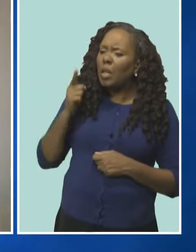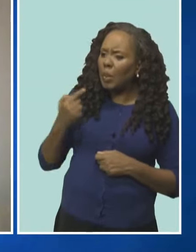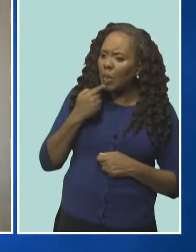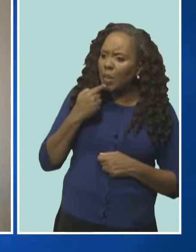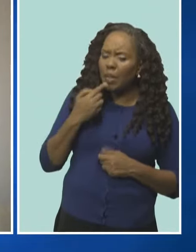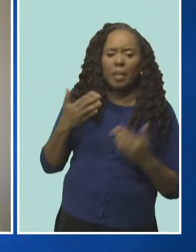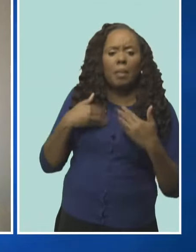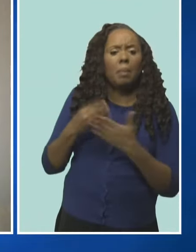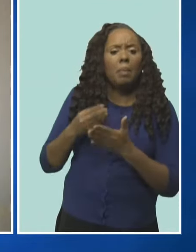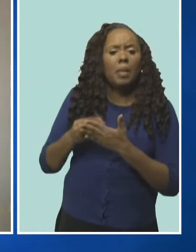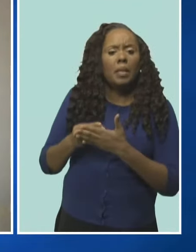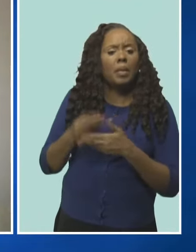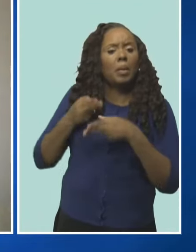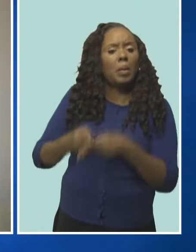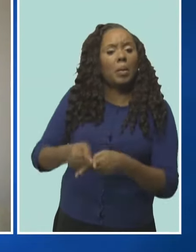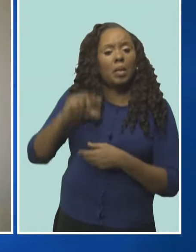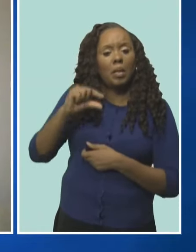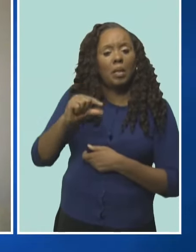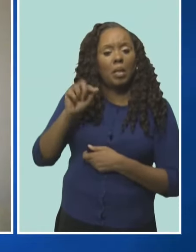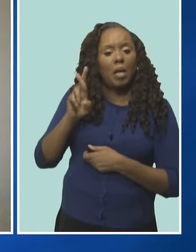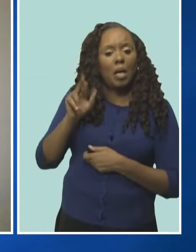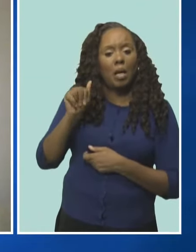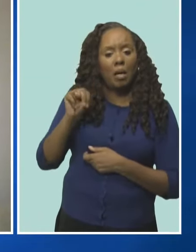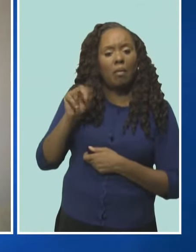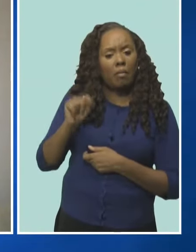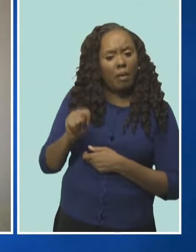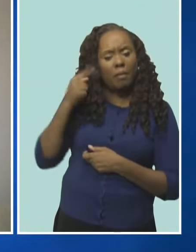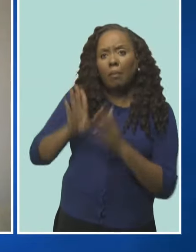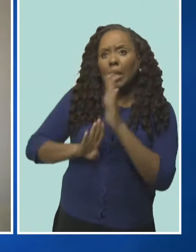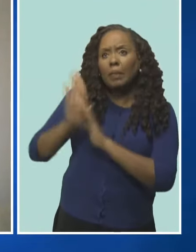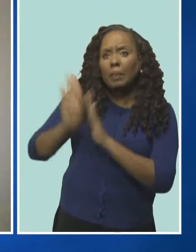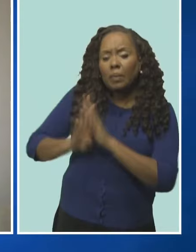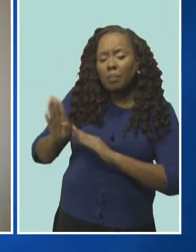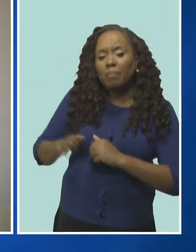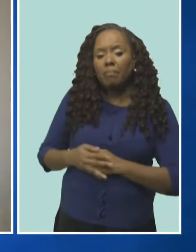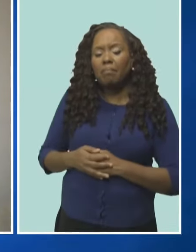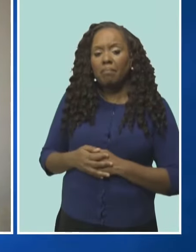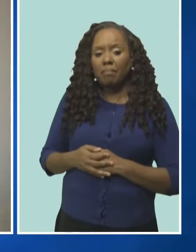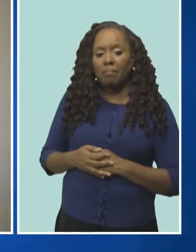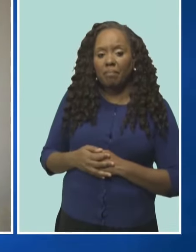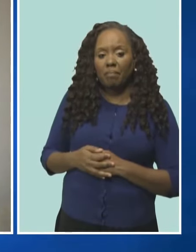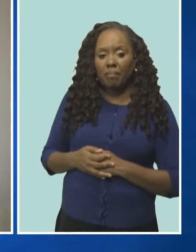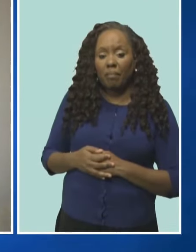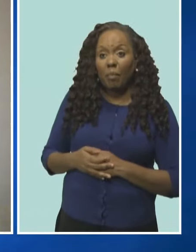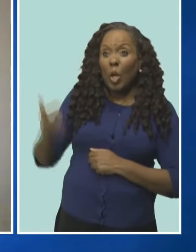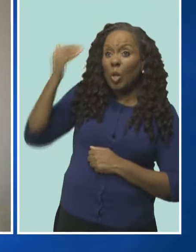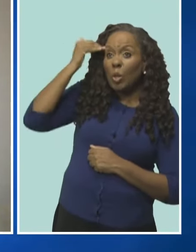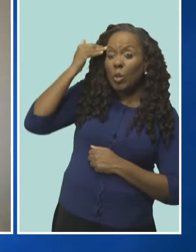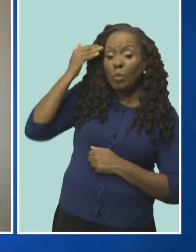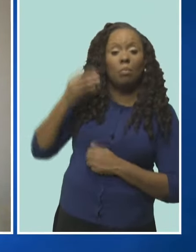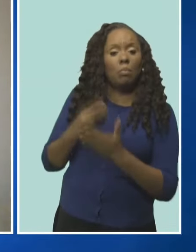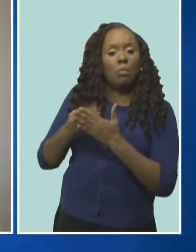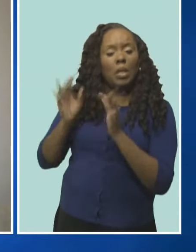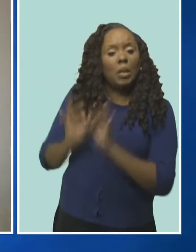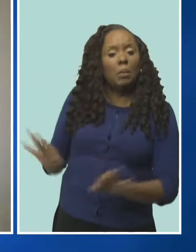given that fostered this cross-fertilization of development. And in terms of development, we know how important funding is. So